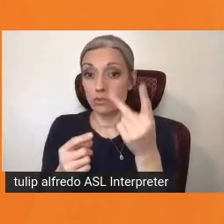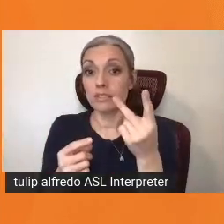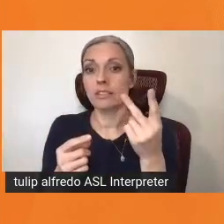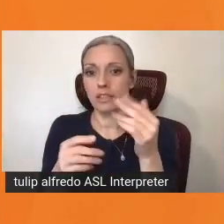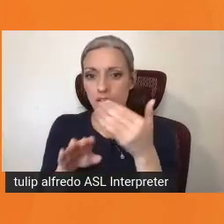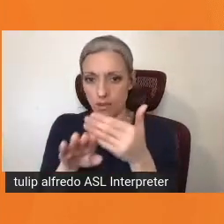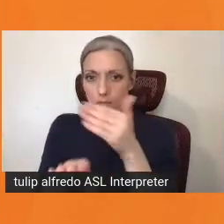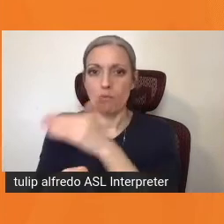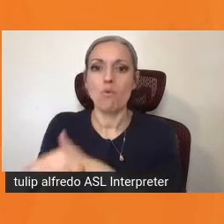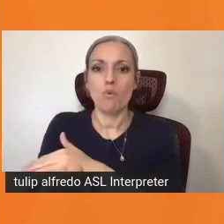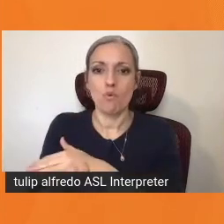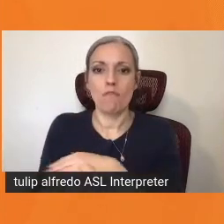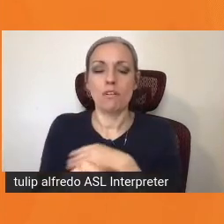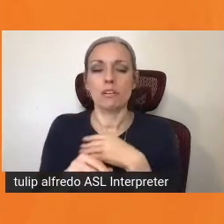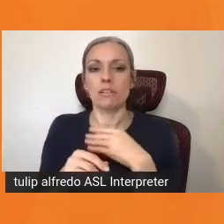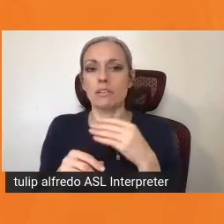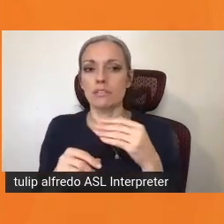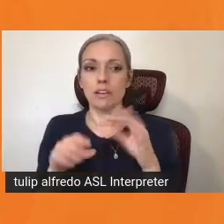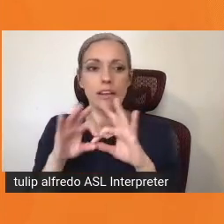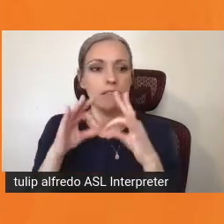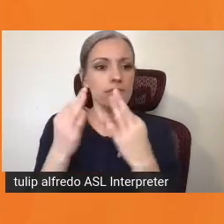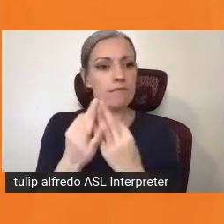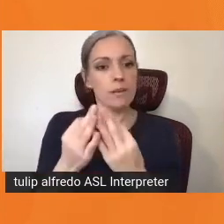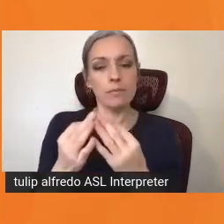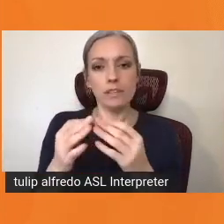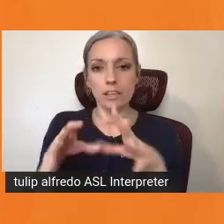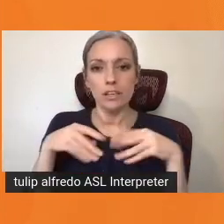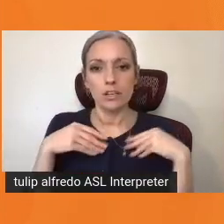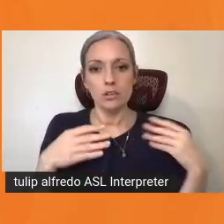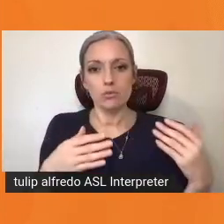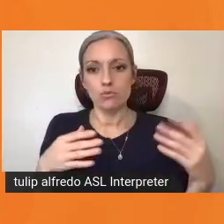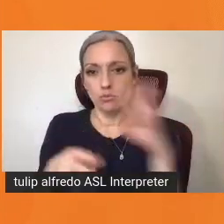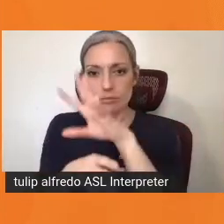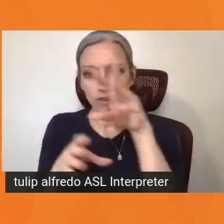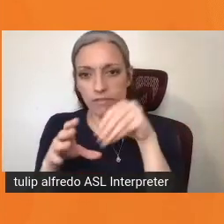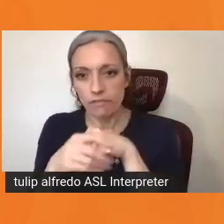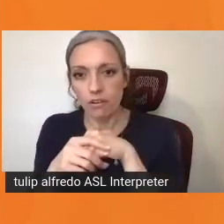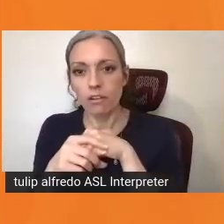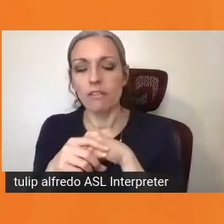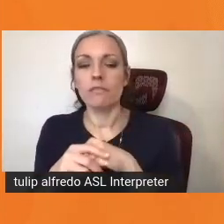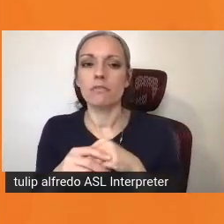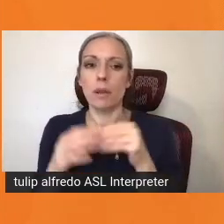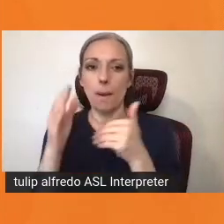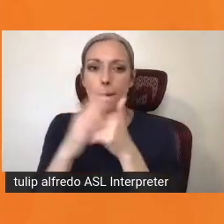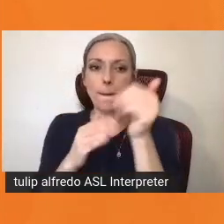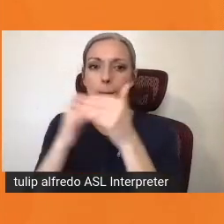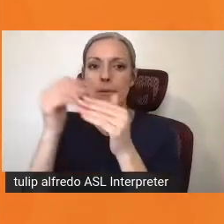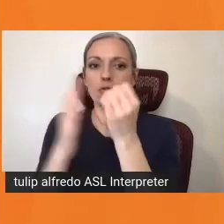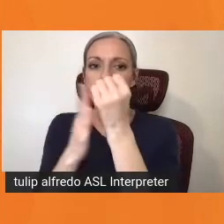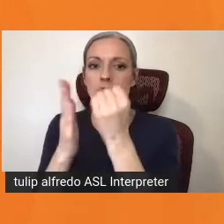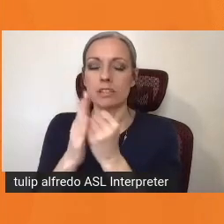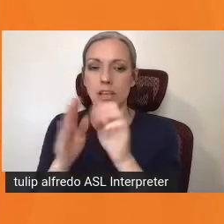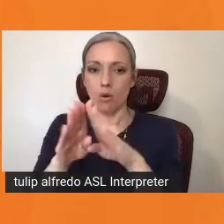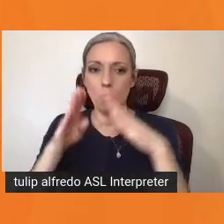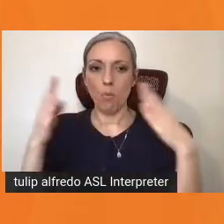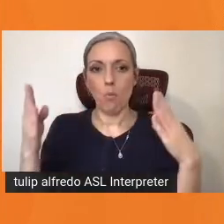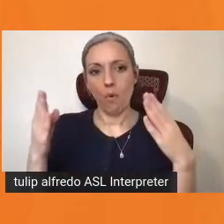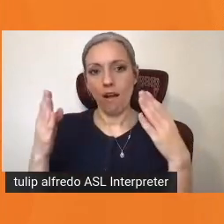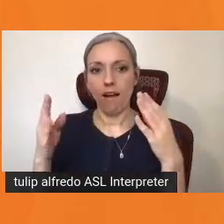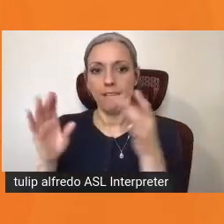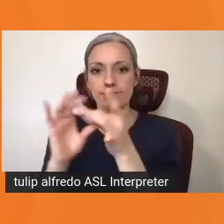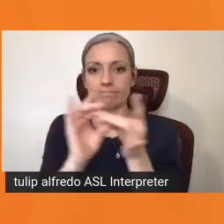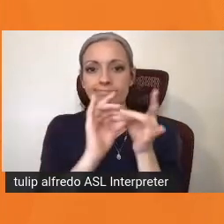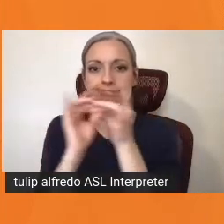plan of action is missing family and consumer participation. We will build a statewide network with action lists of driven collaborative